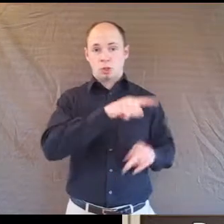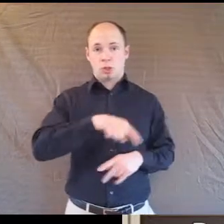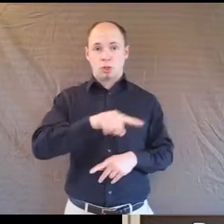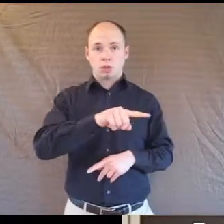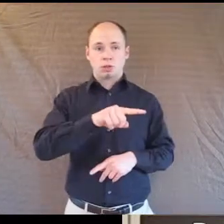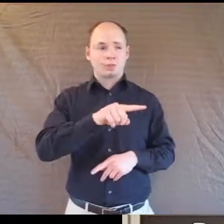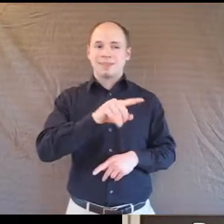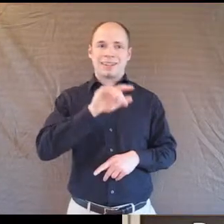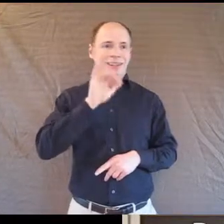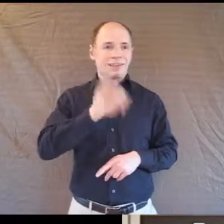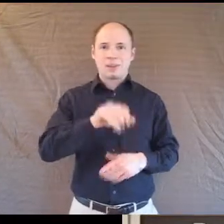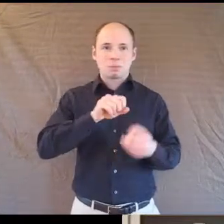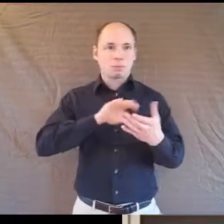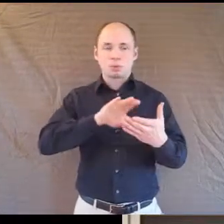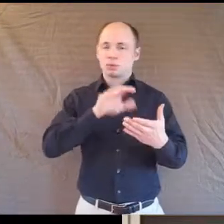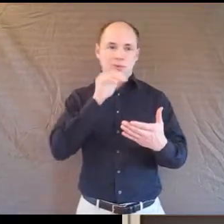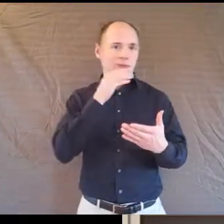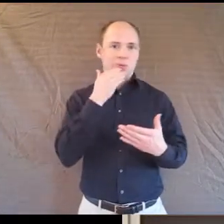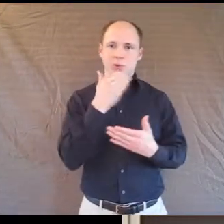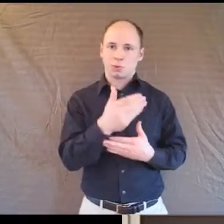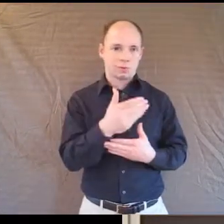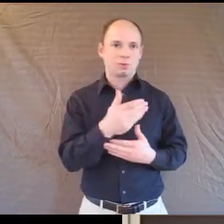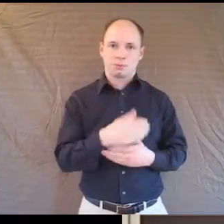not a good strategy.